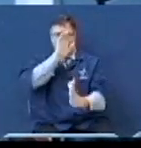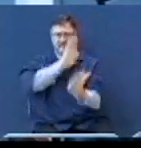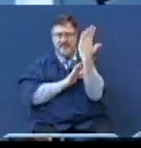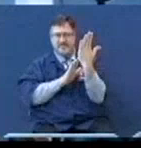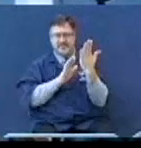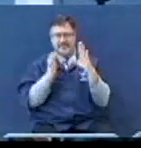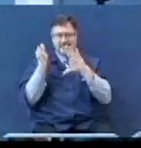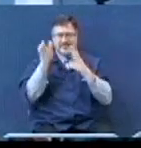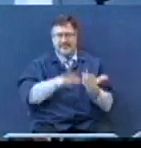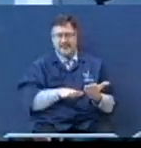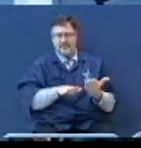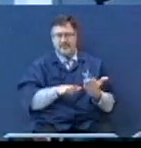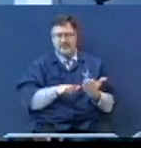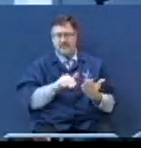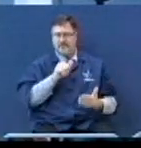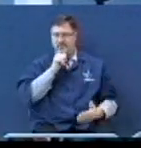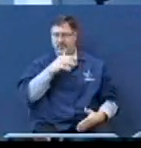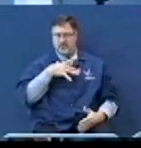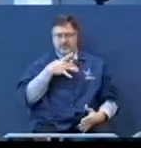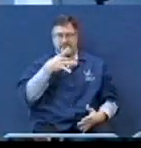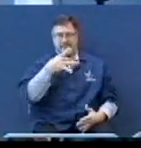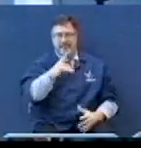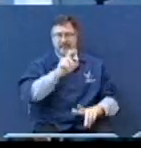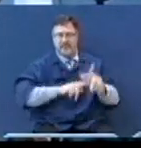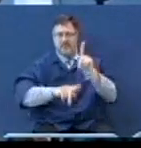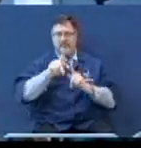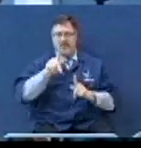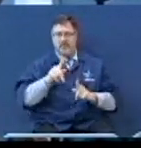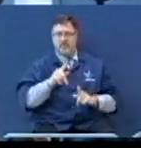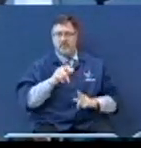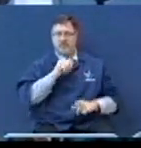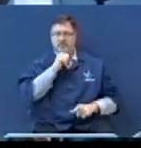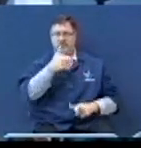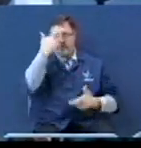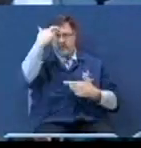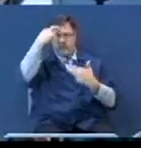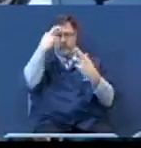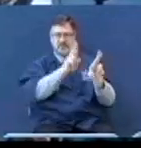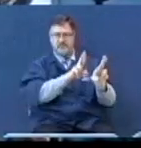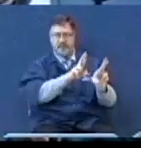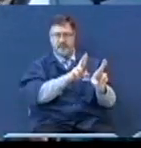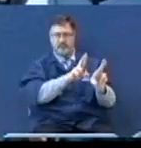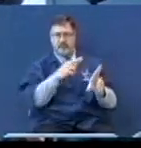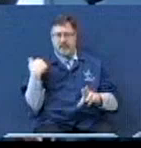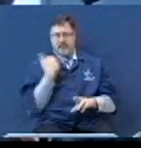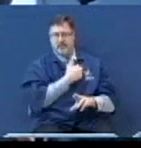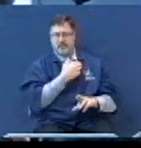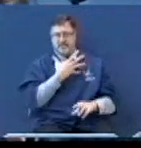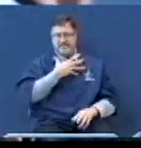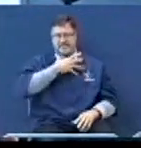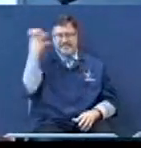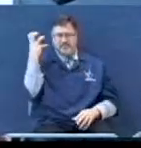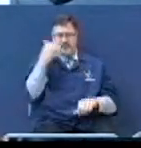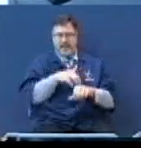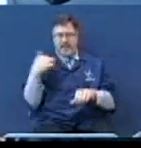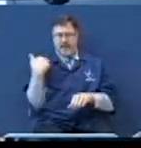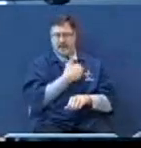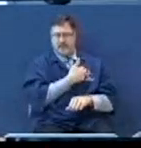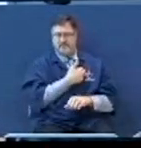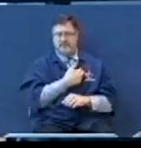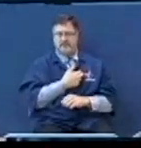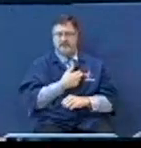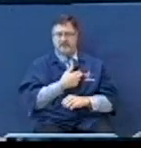disrepute. Ain't none of us like people to disrespect us and be angry at us. that whole